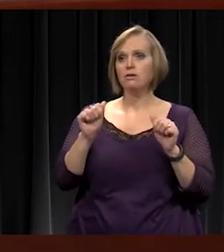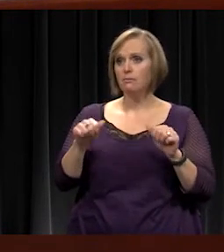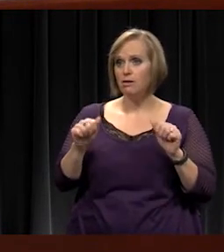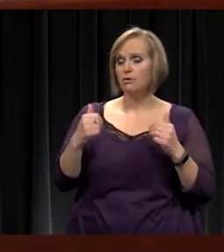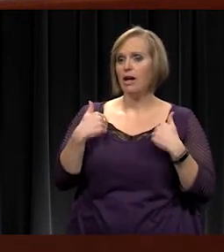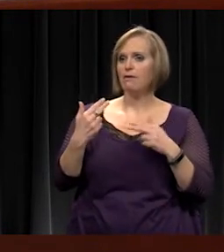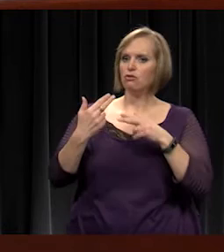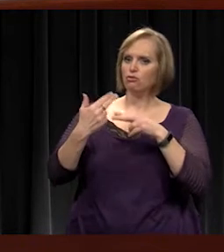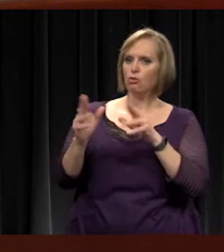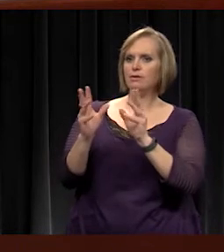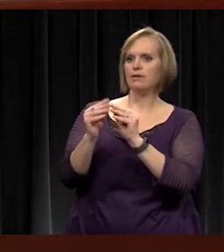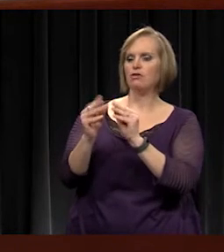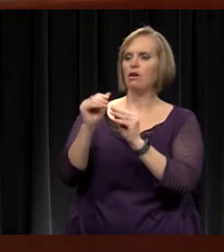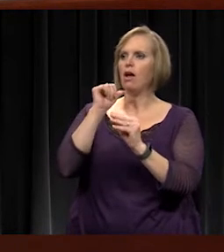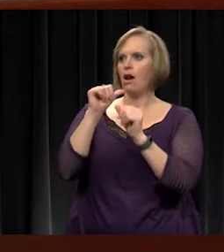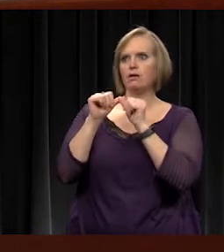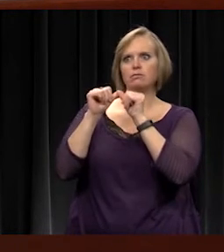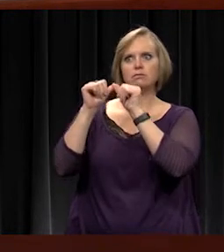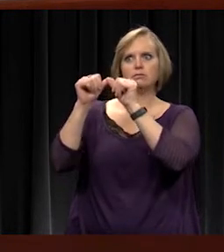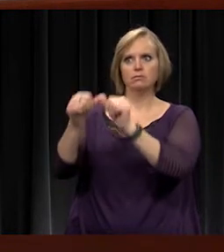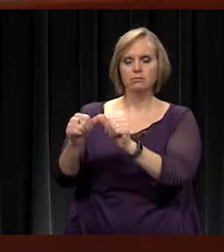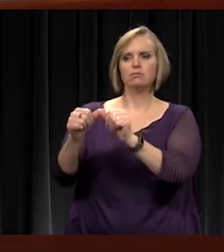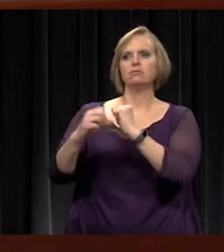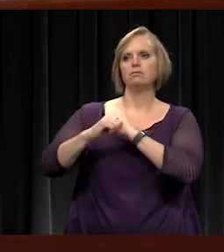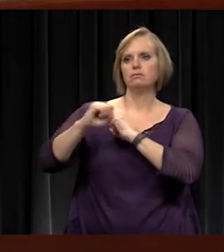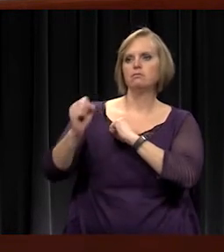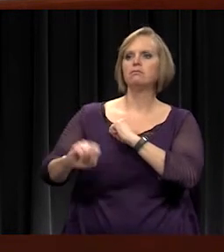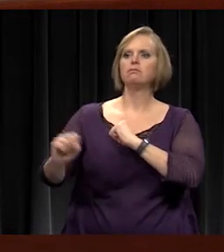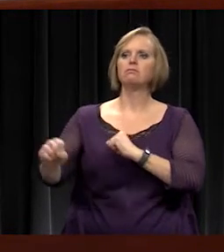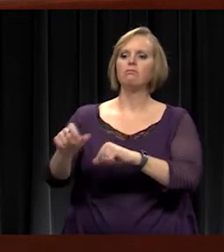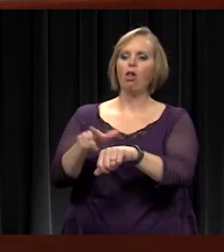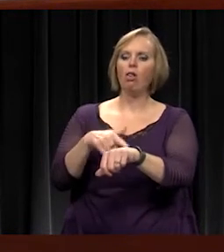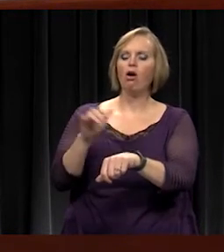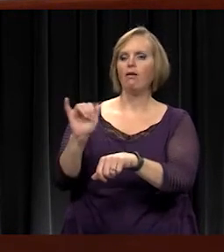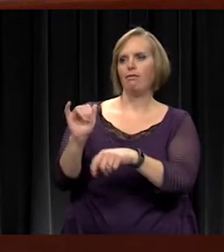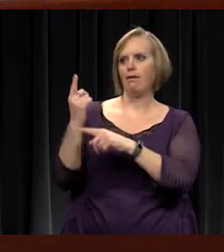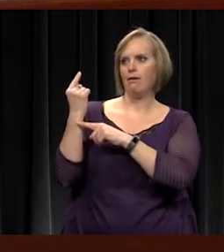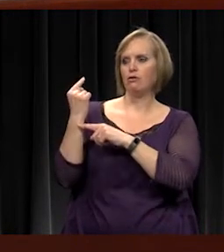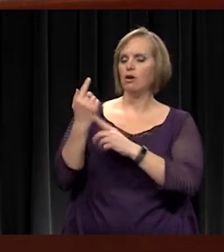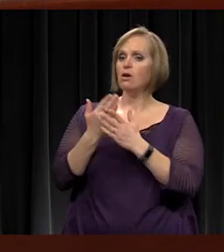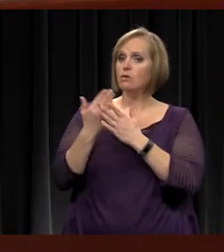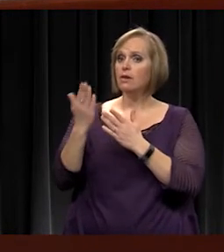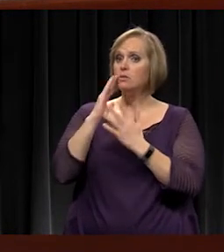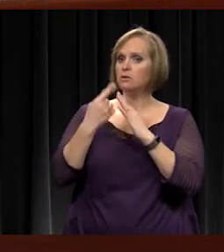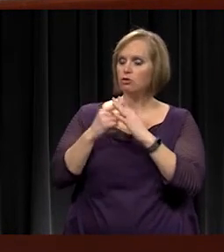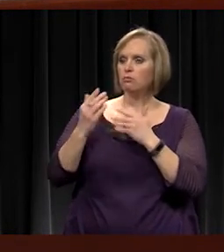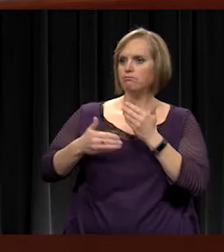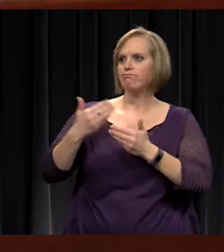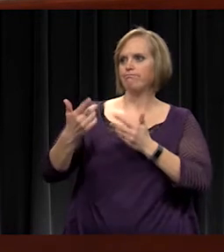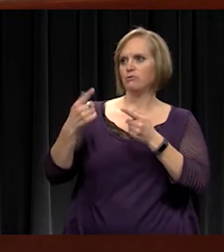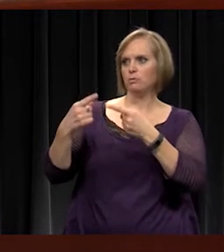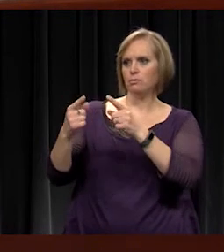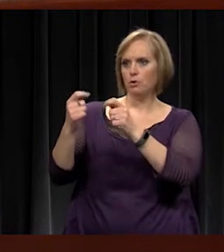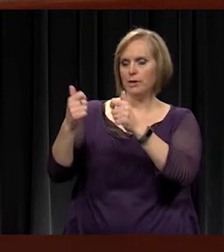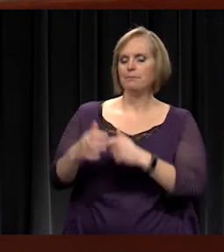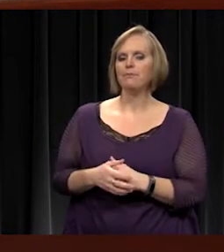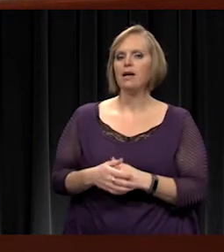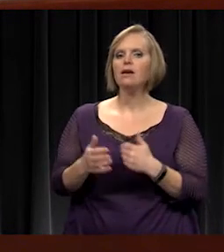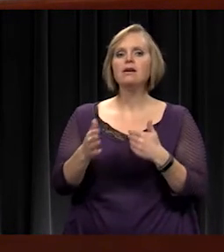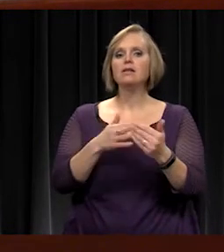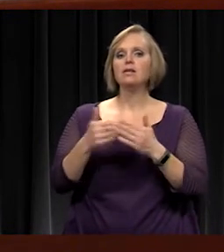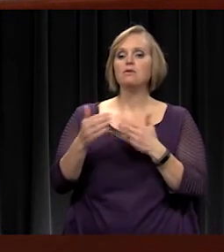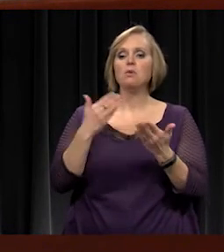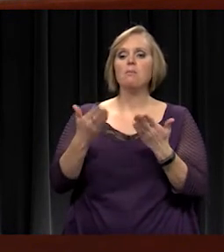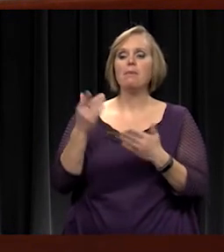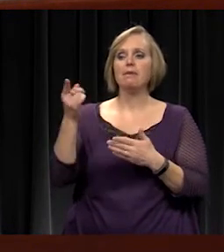session and not go historically long like last year. So, things are going to start to happen here pretty quick because even they might be talking about